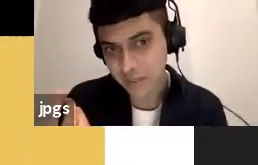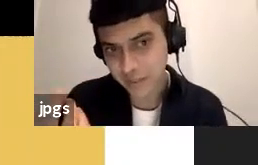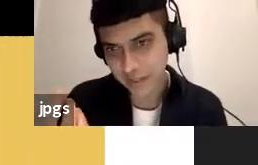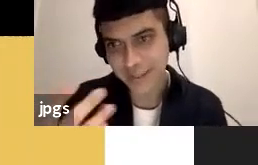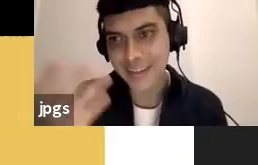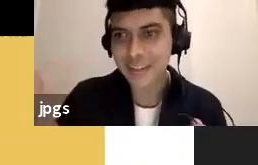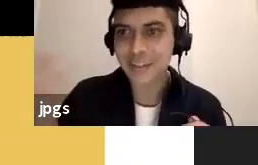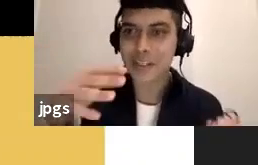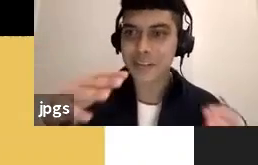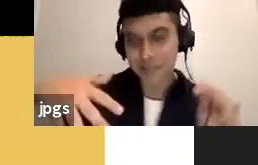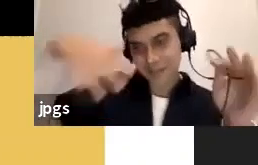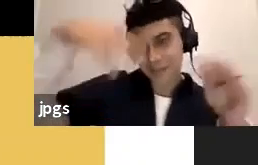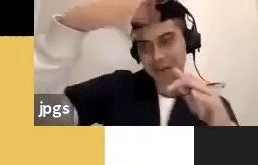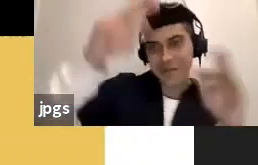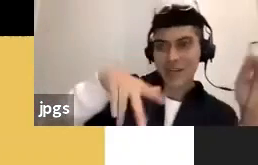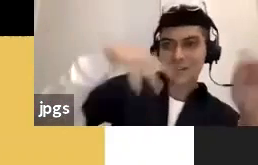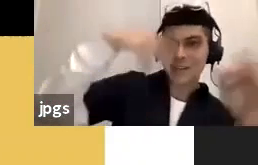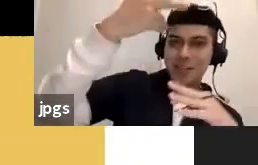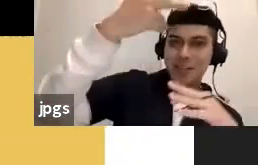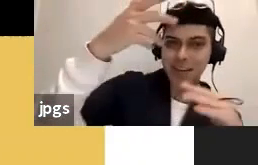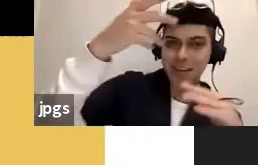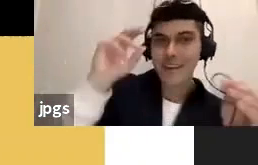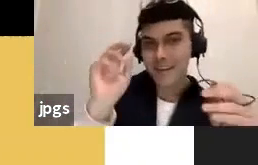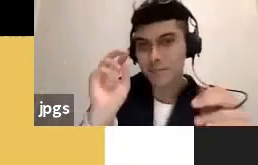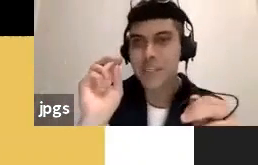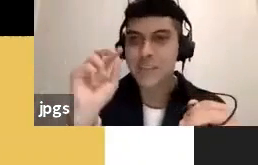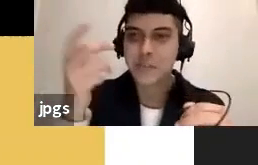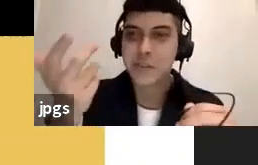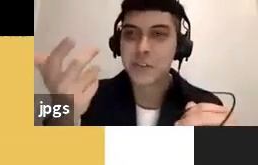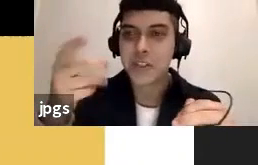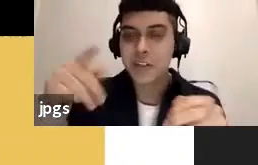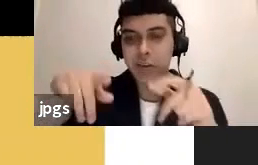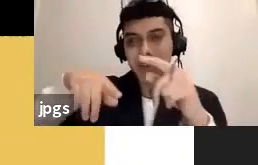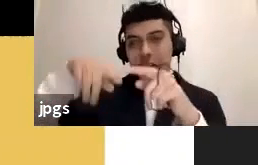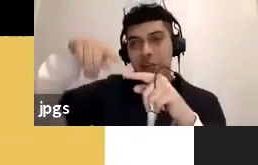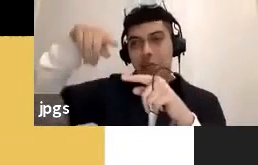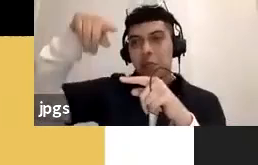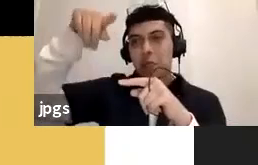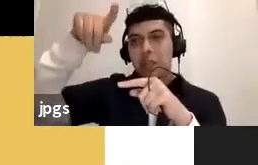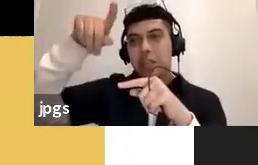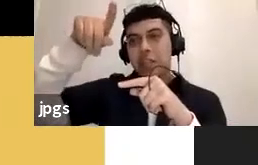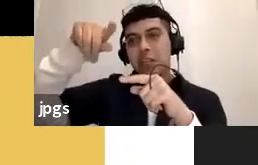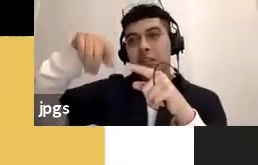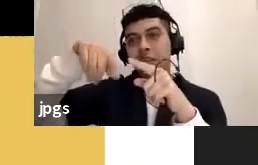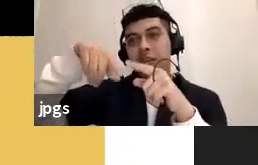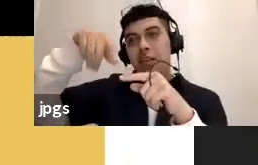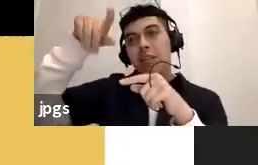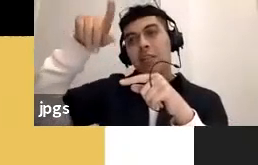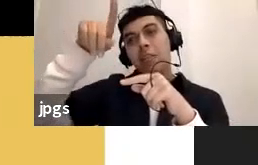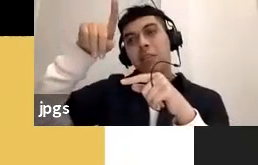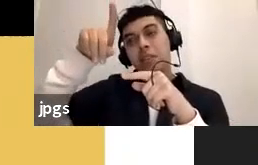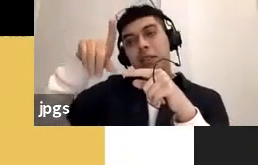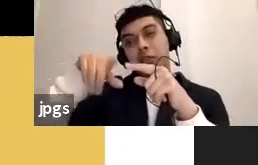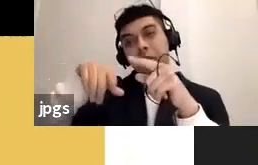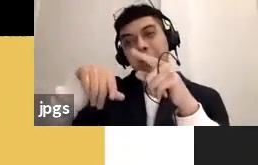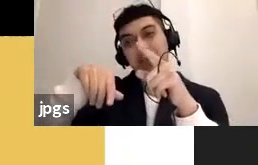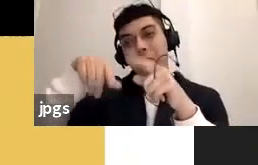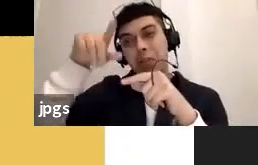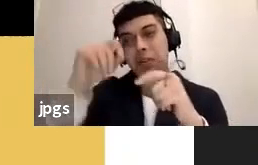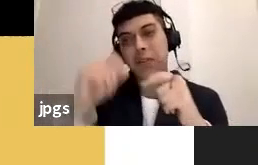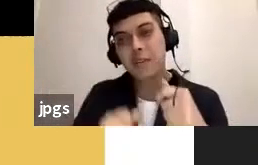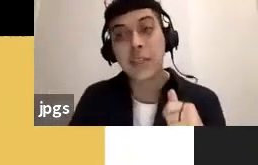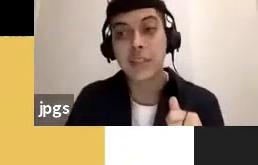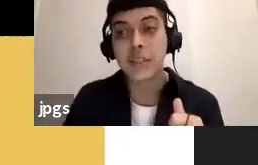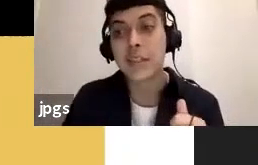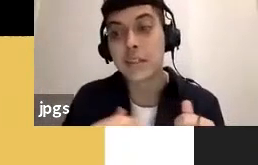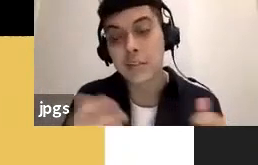tropics and in ancient greek also coming back to the cat means to turn referring to when the sun turns the other way